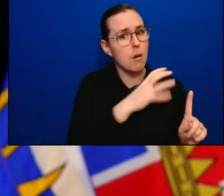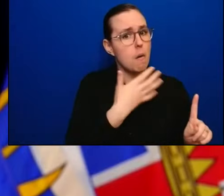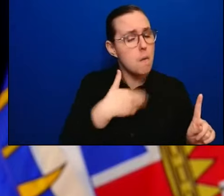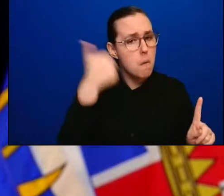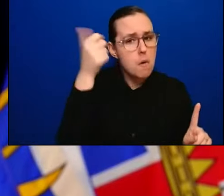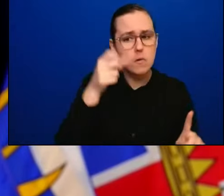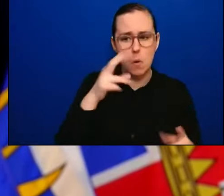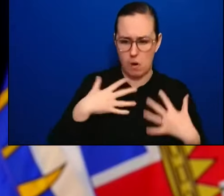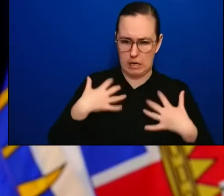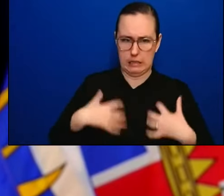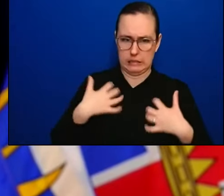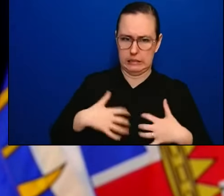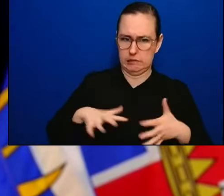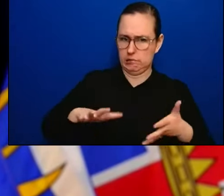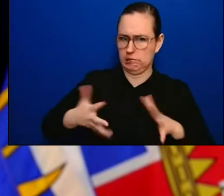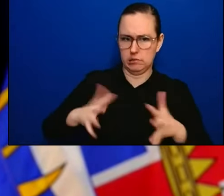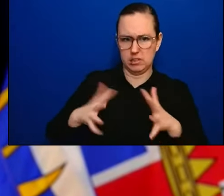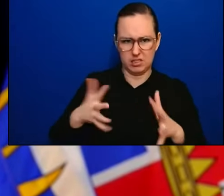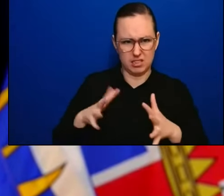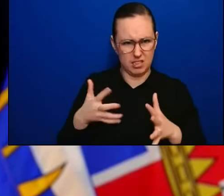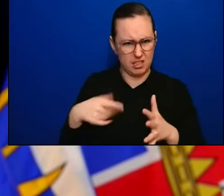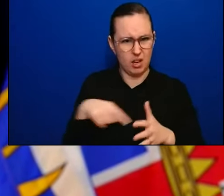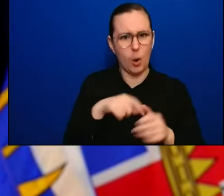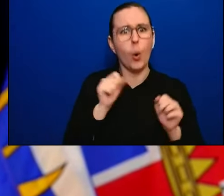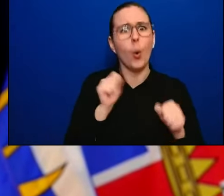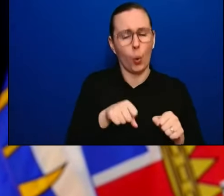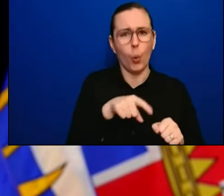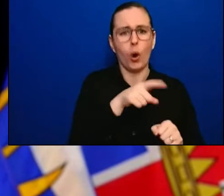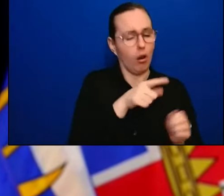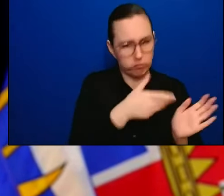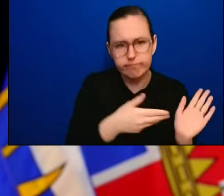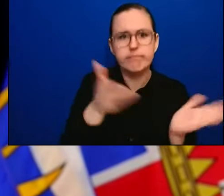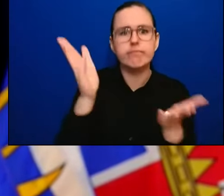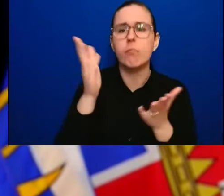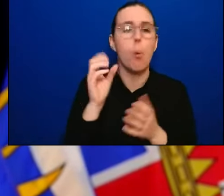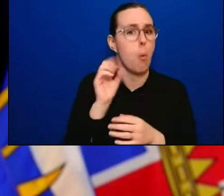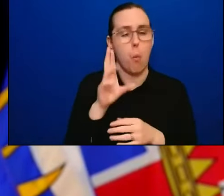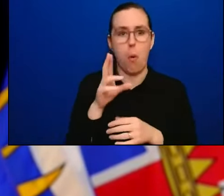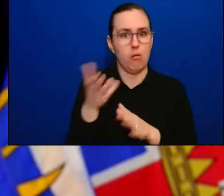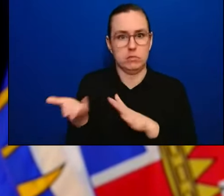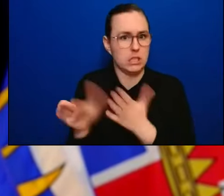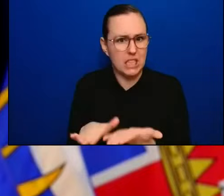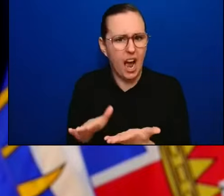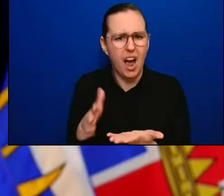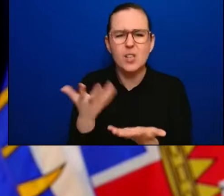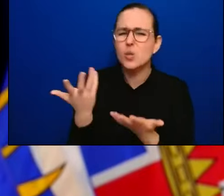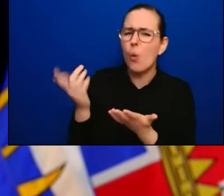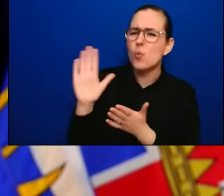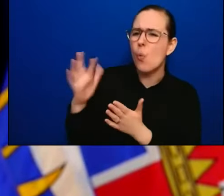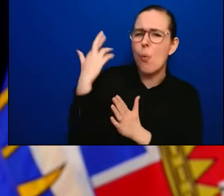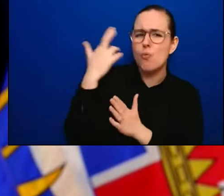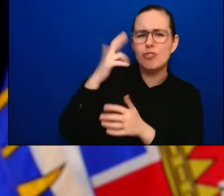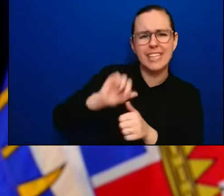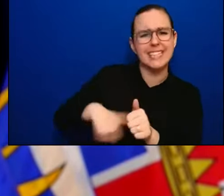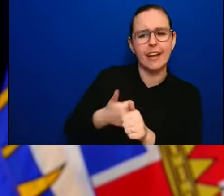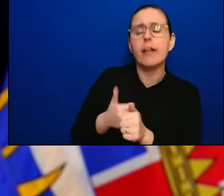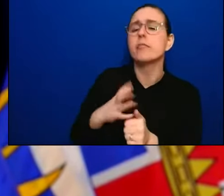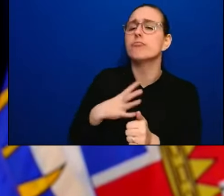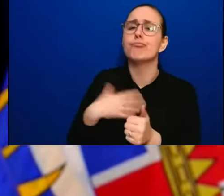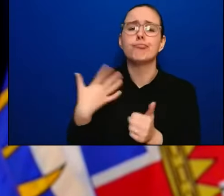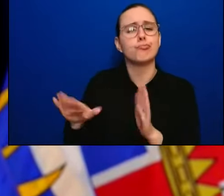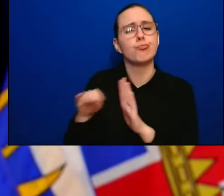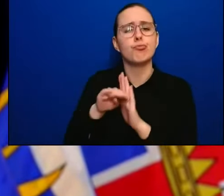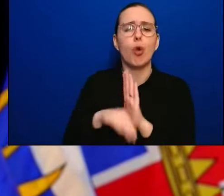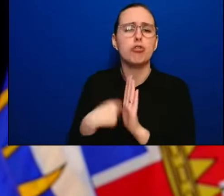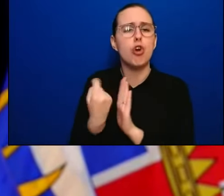that they are at the greatest risk of being hospitalized or dying? Yeah, I think what we need to do is put